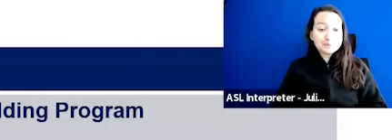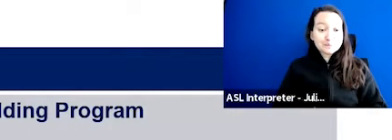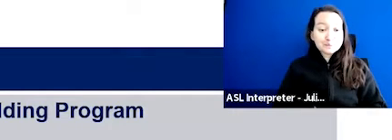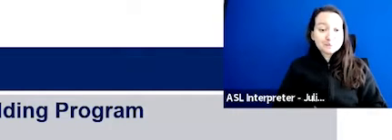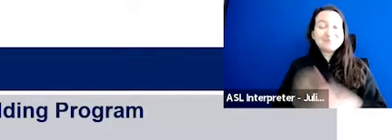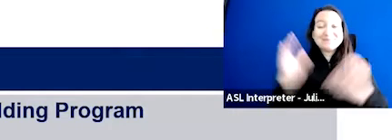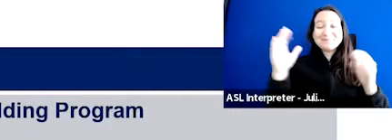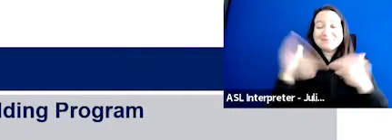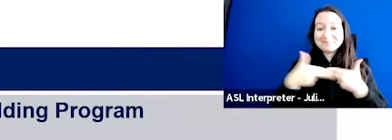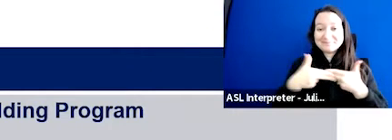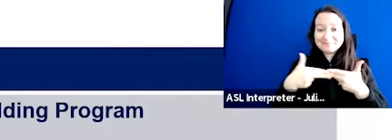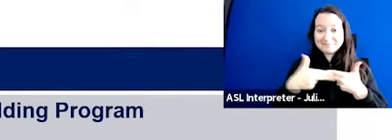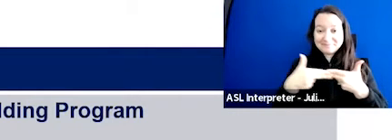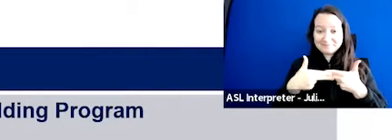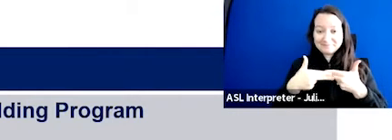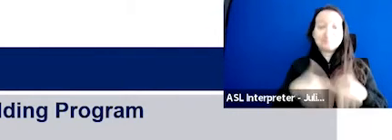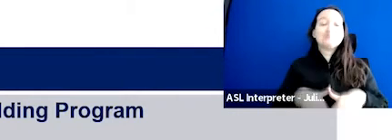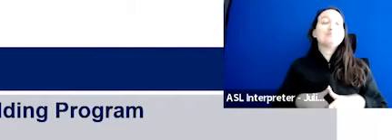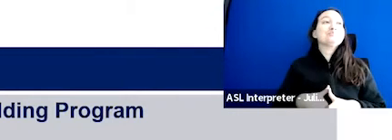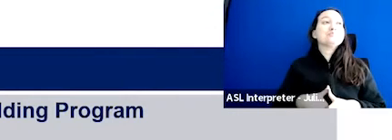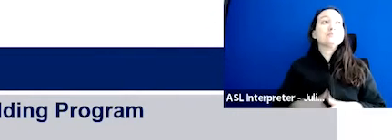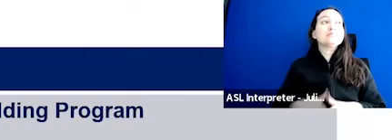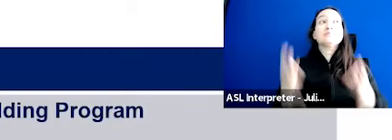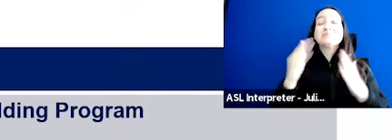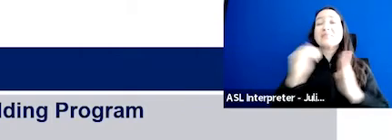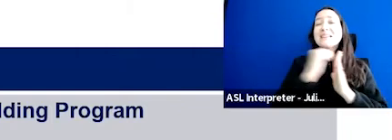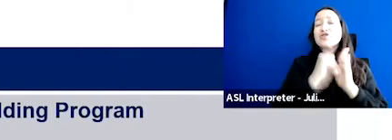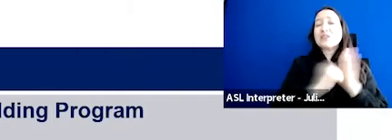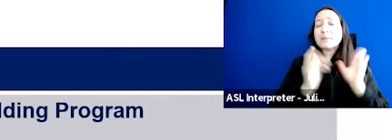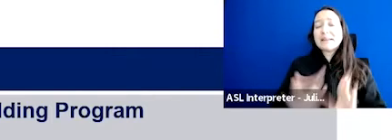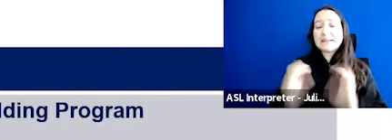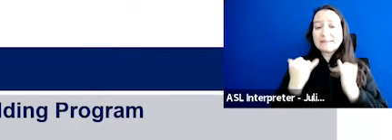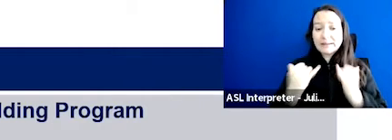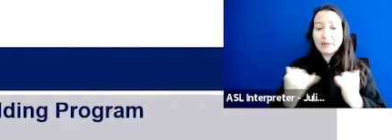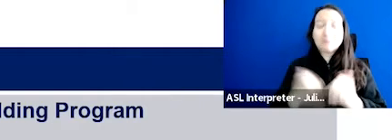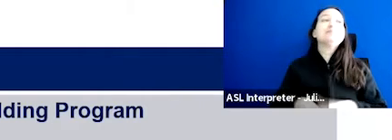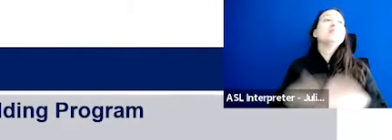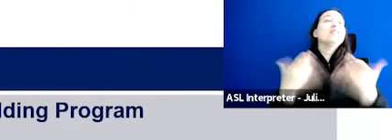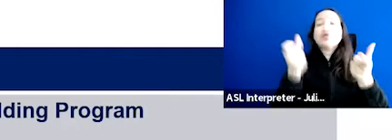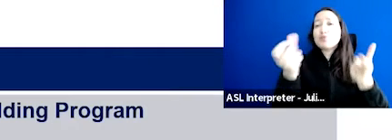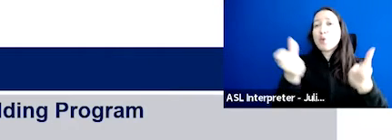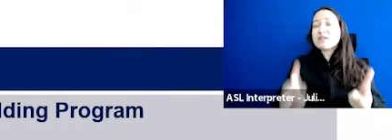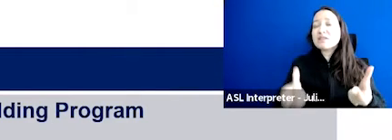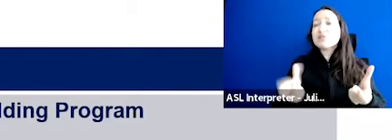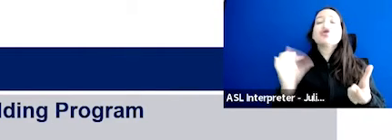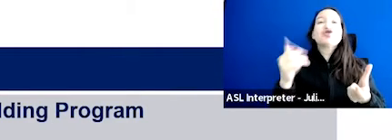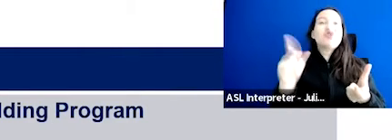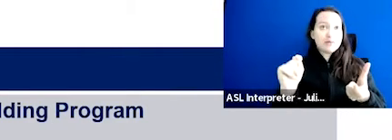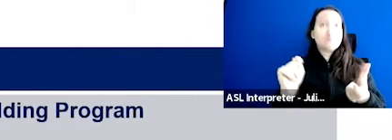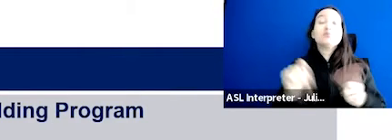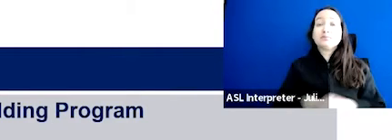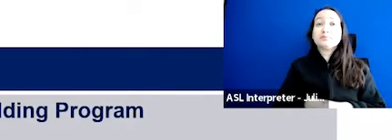Next slide, please. So just a little agenda for today. It has also been posted in the chat.